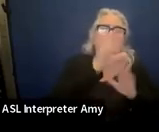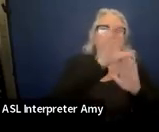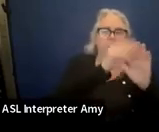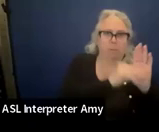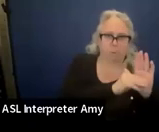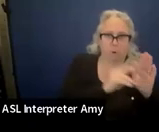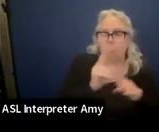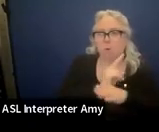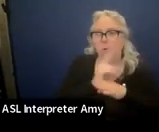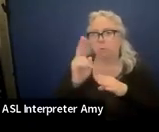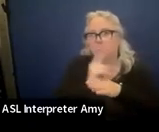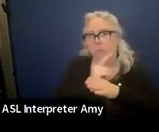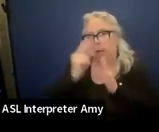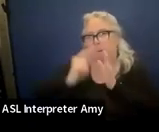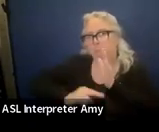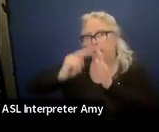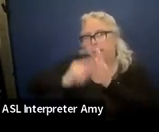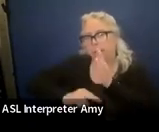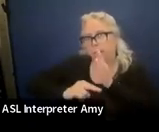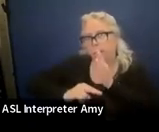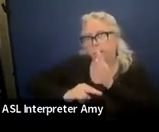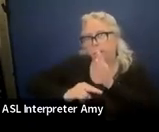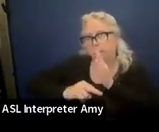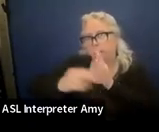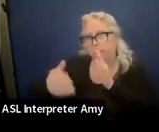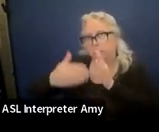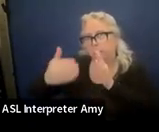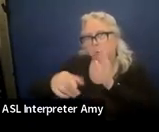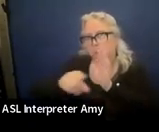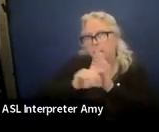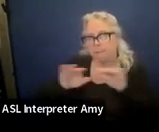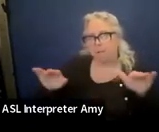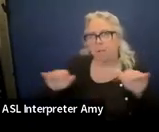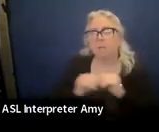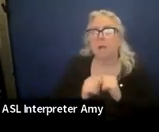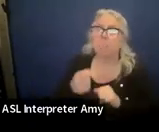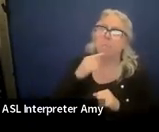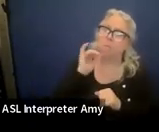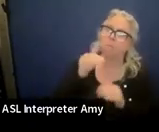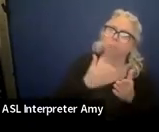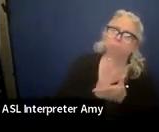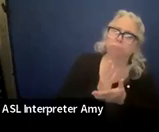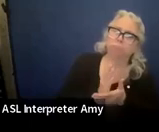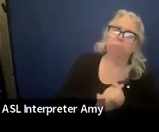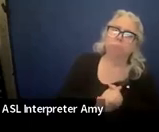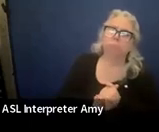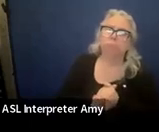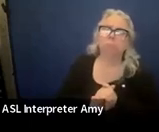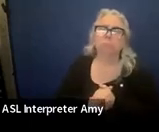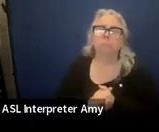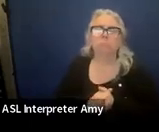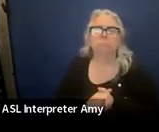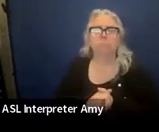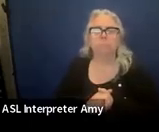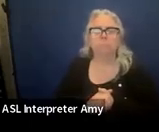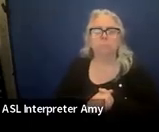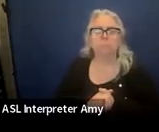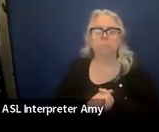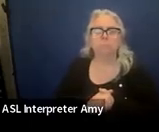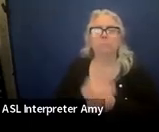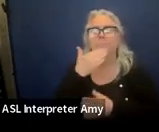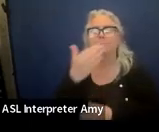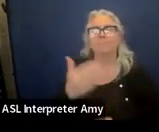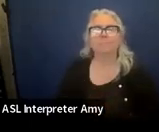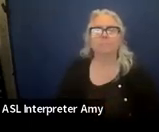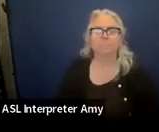We're using a reading. I think that's okay. Okay. That's good. Thank